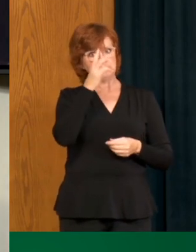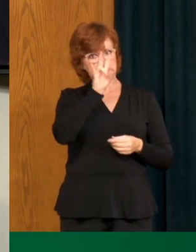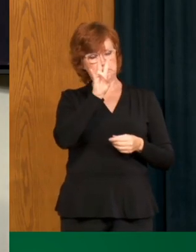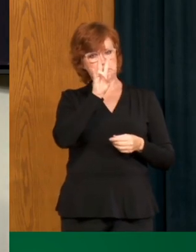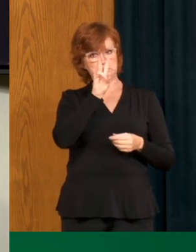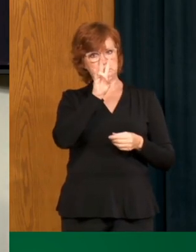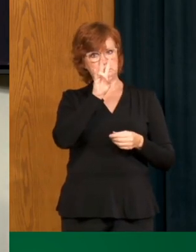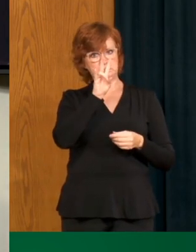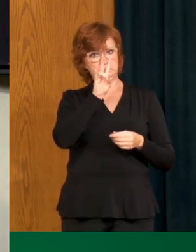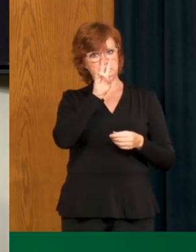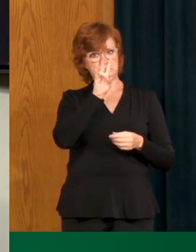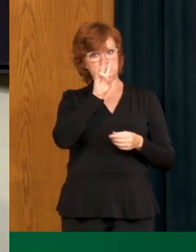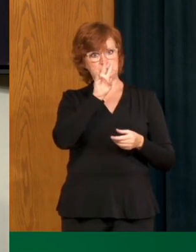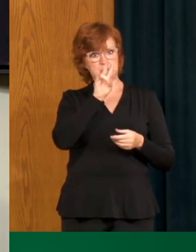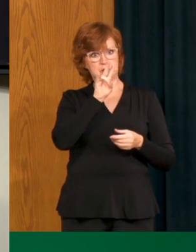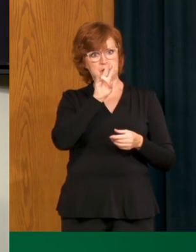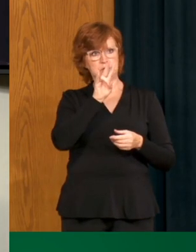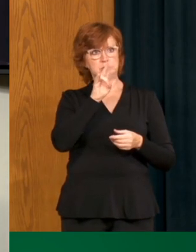out.